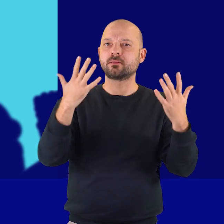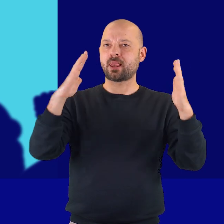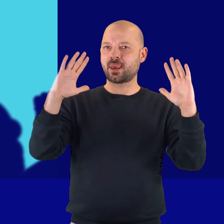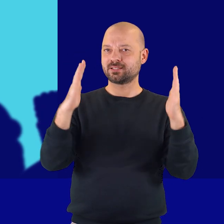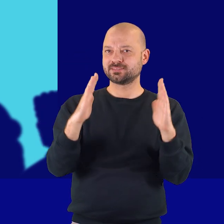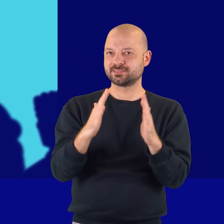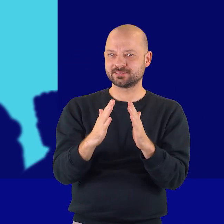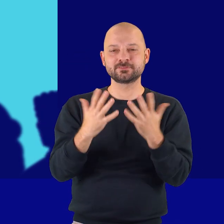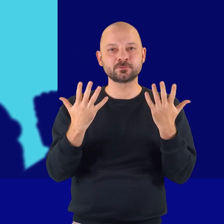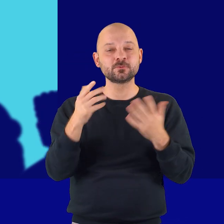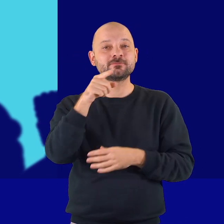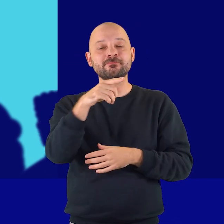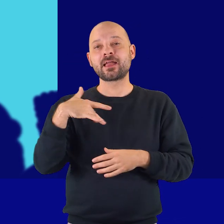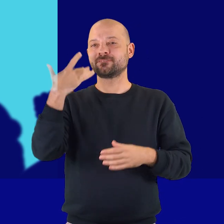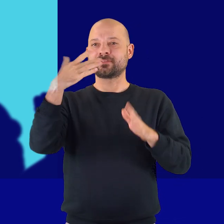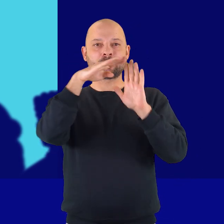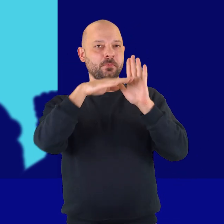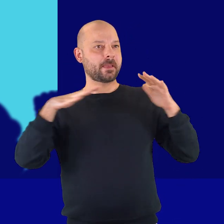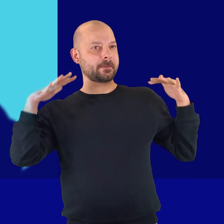The venue should be barrier-free.